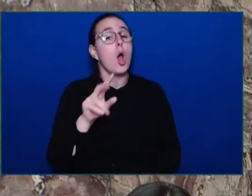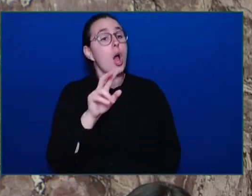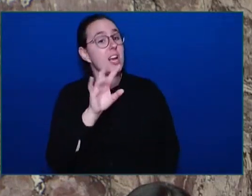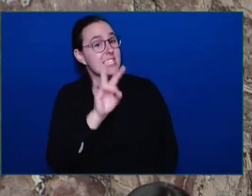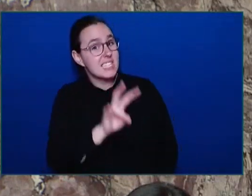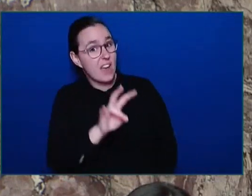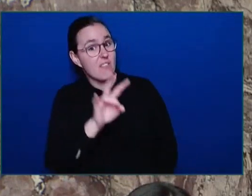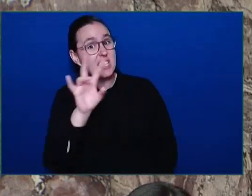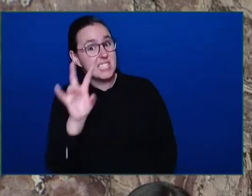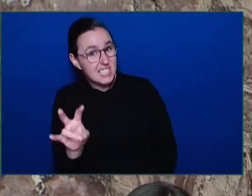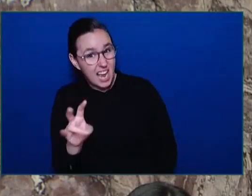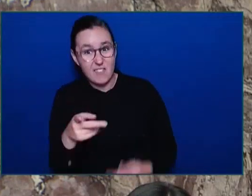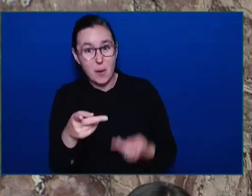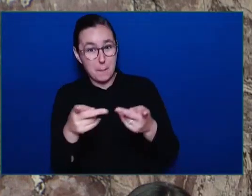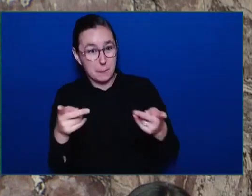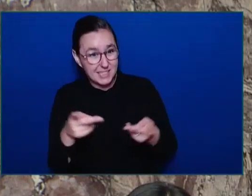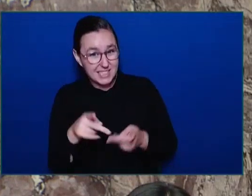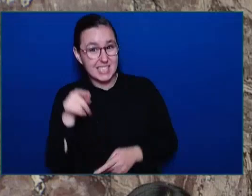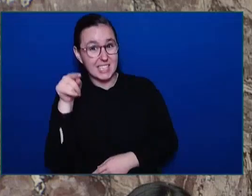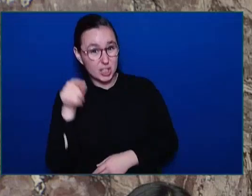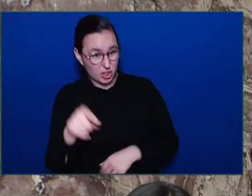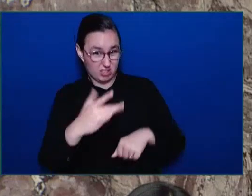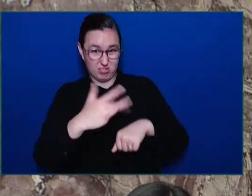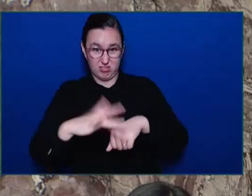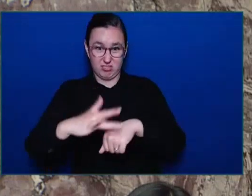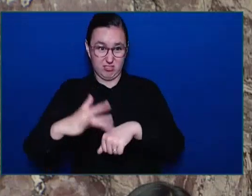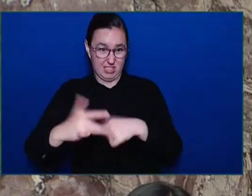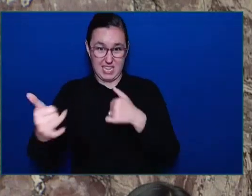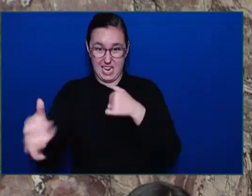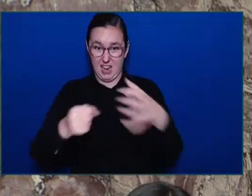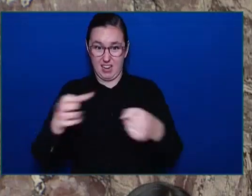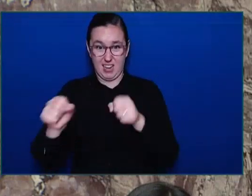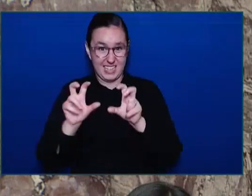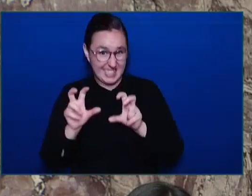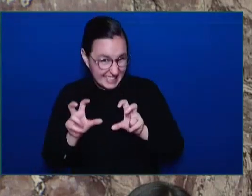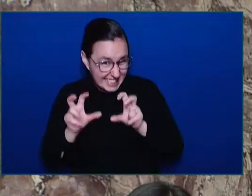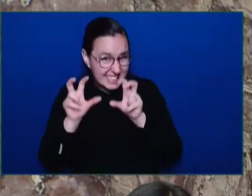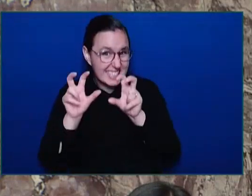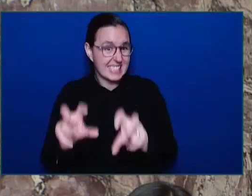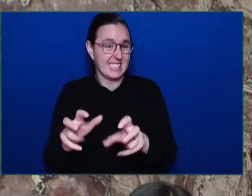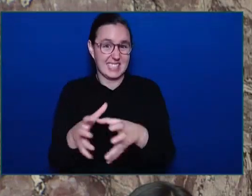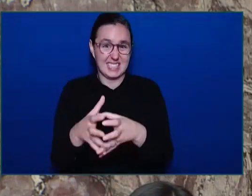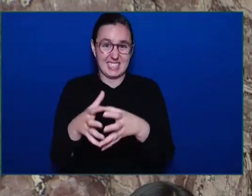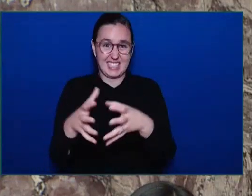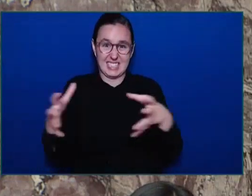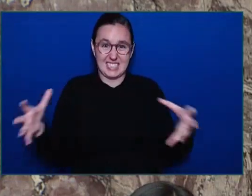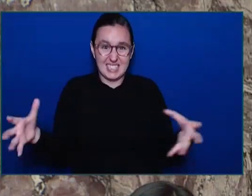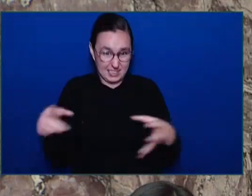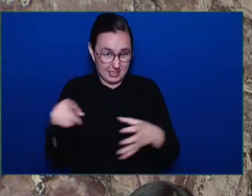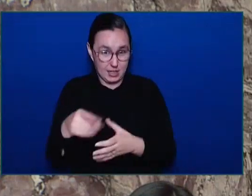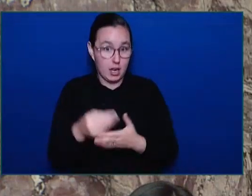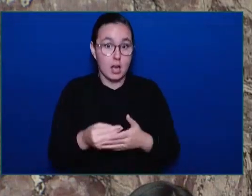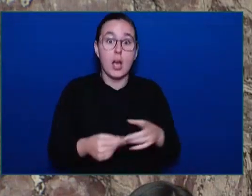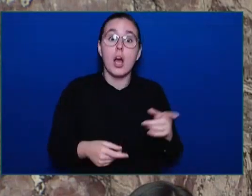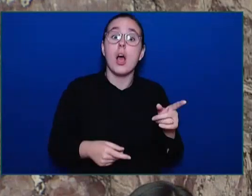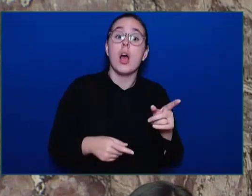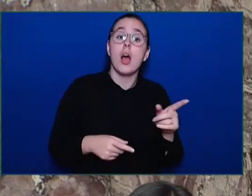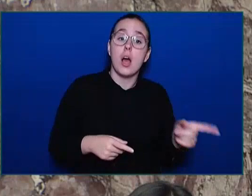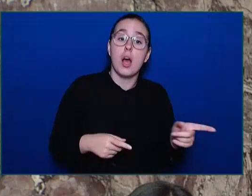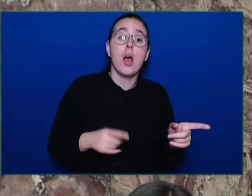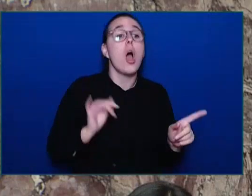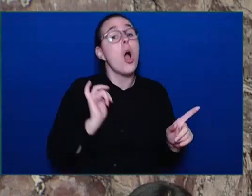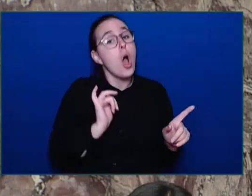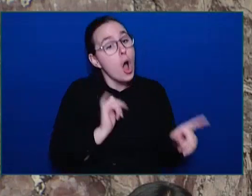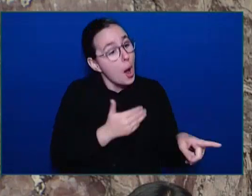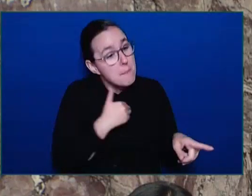be filled, Honourable Speaker. This government is funding them. Oh, the member from Camels. I'd like the member from Camels maybe to talk to